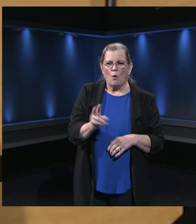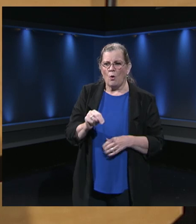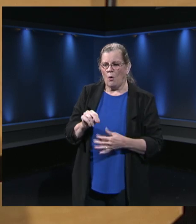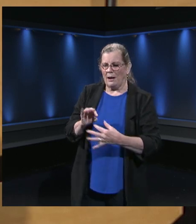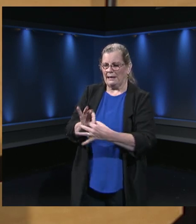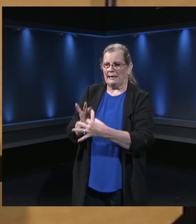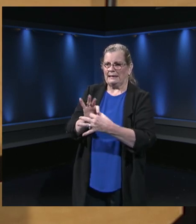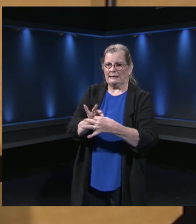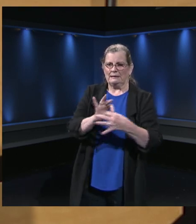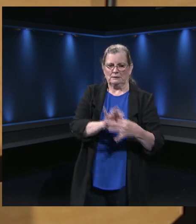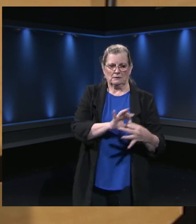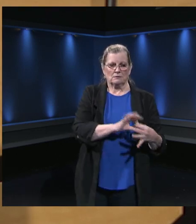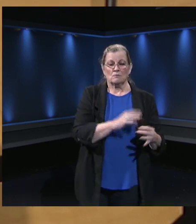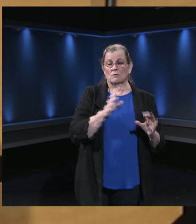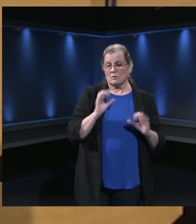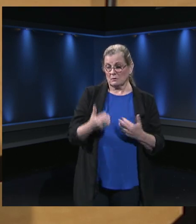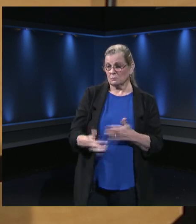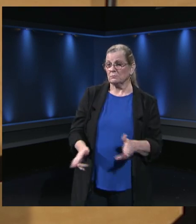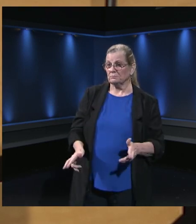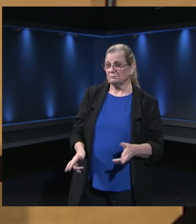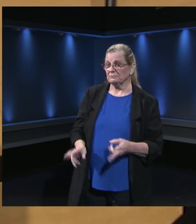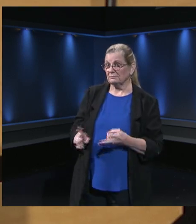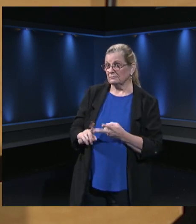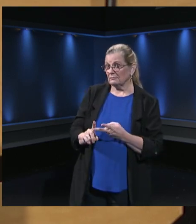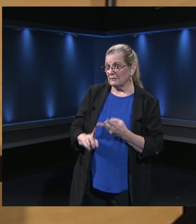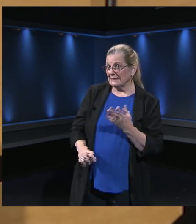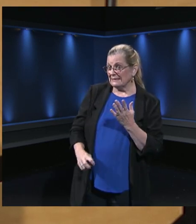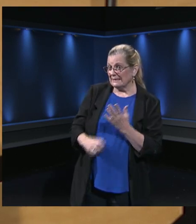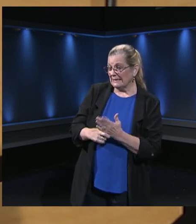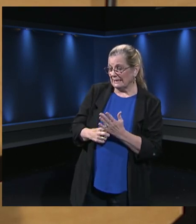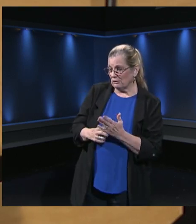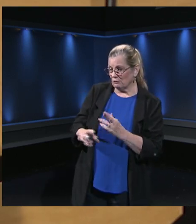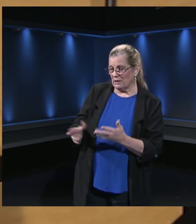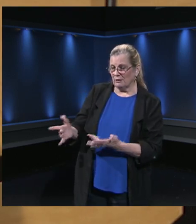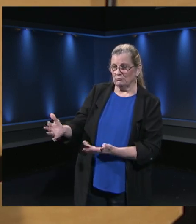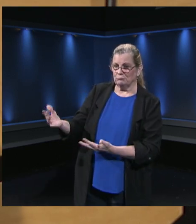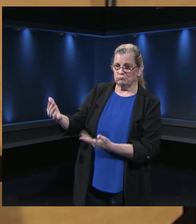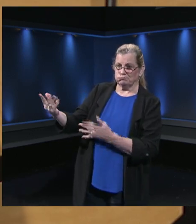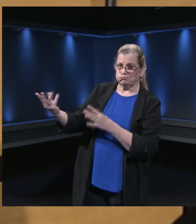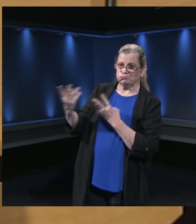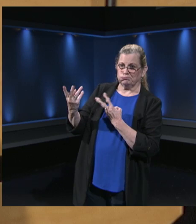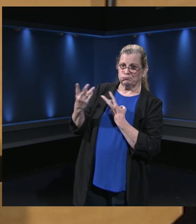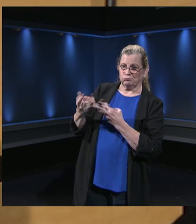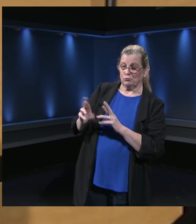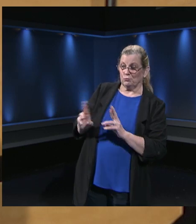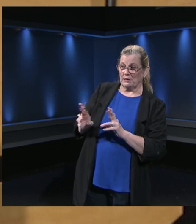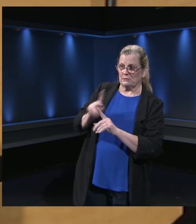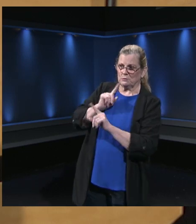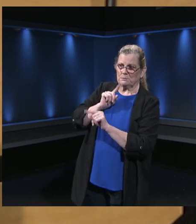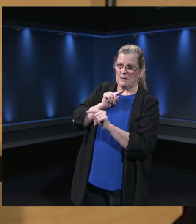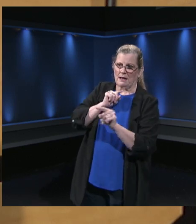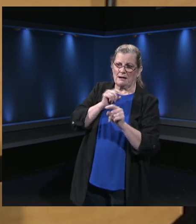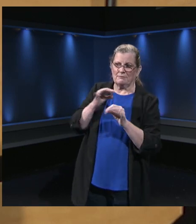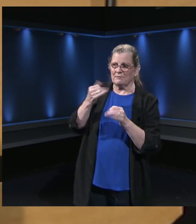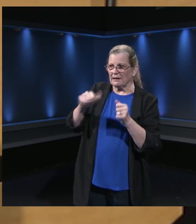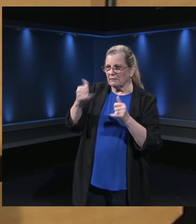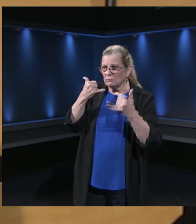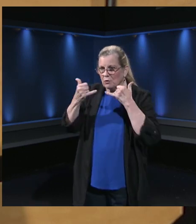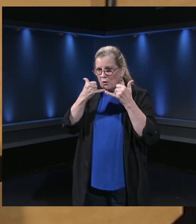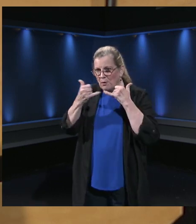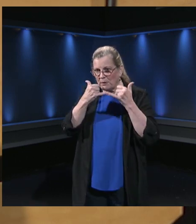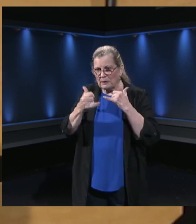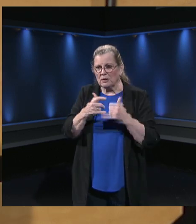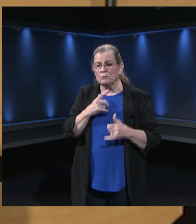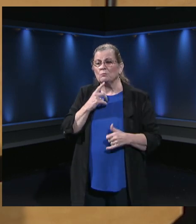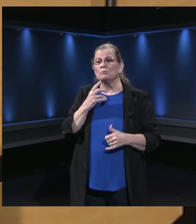addressing the tickets coming through for technology, making sure that we're accounting for all of them. It's been amazing because it provides us with a real